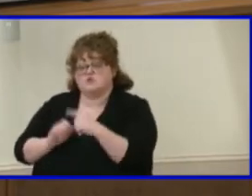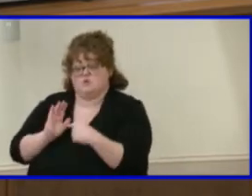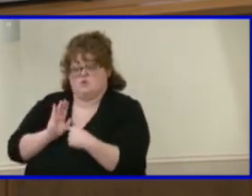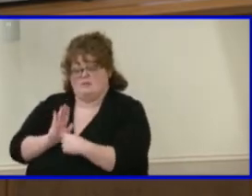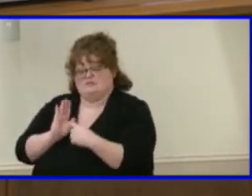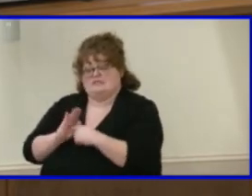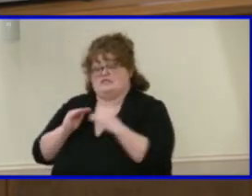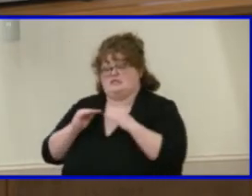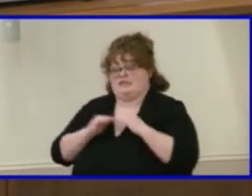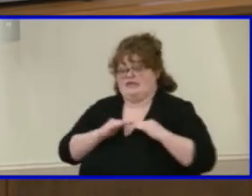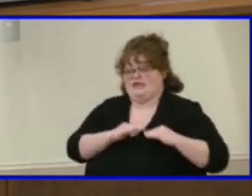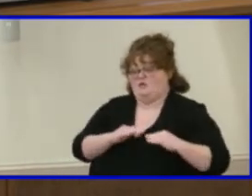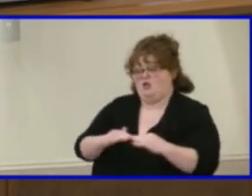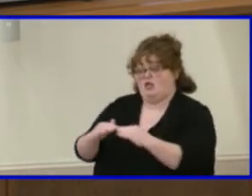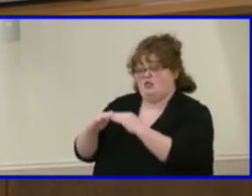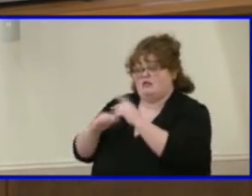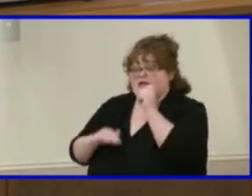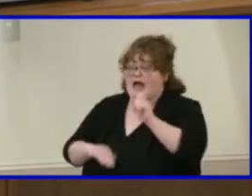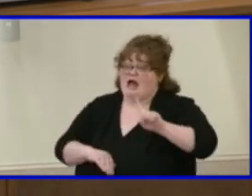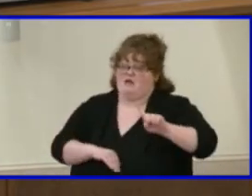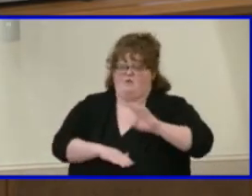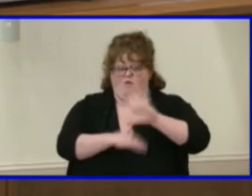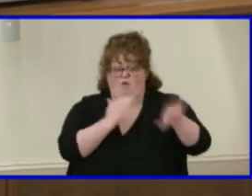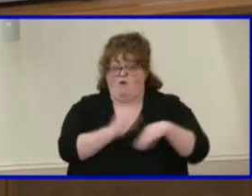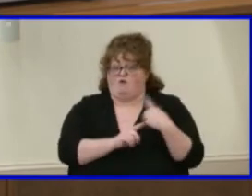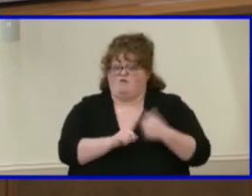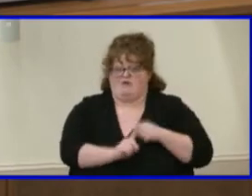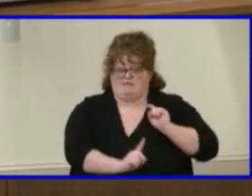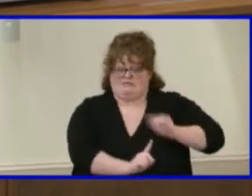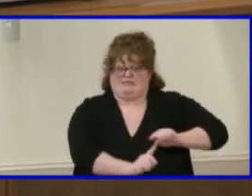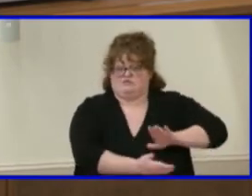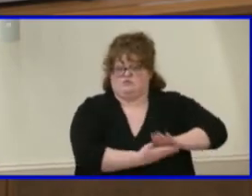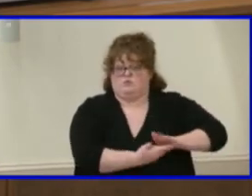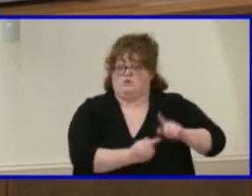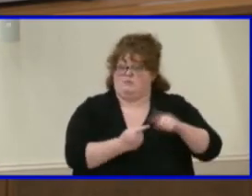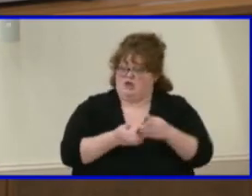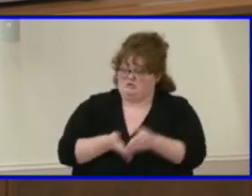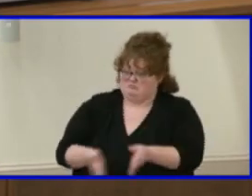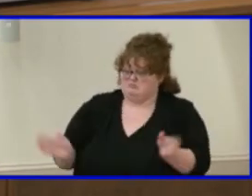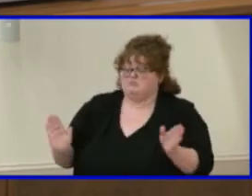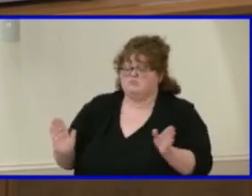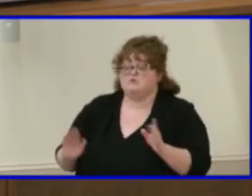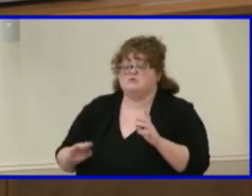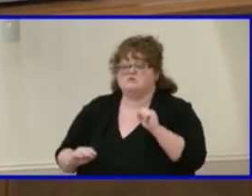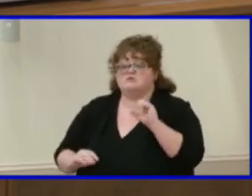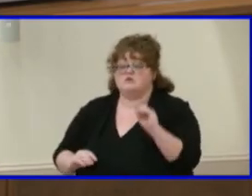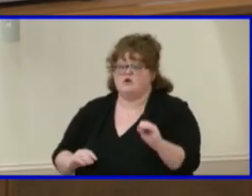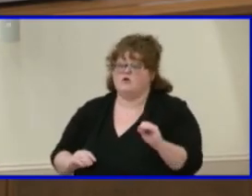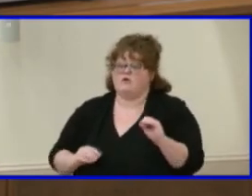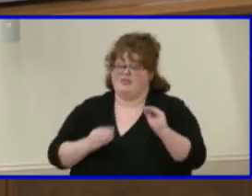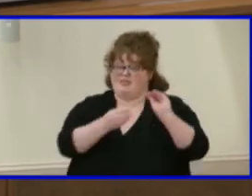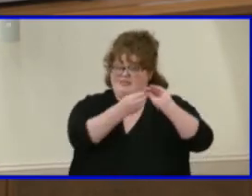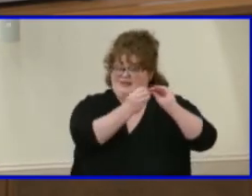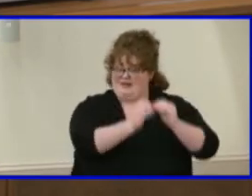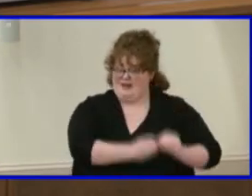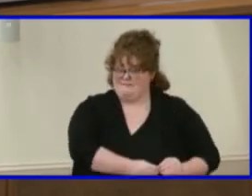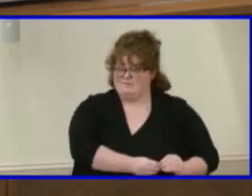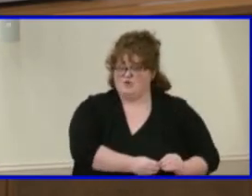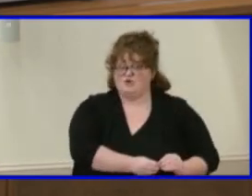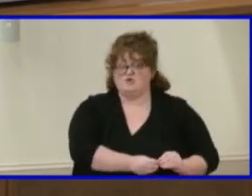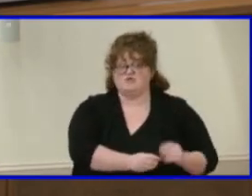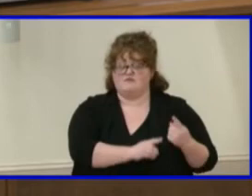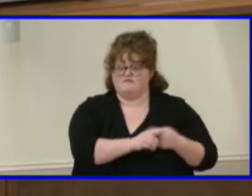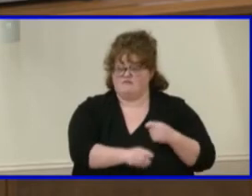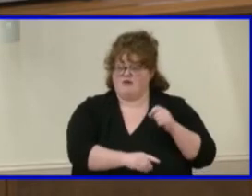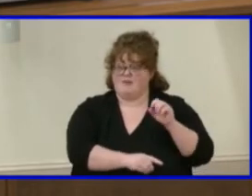Maggie L. Walker. So, um, we very much, you know, kind of use those, those numbers we have to